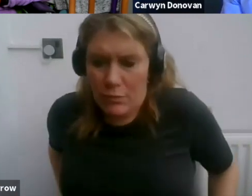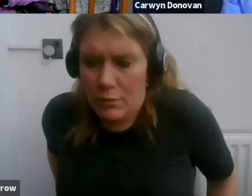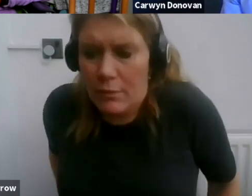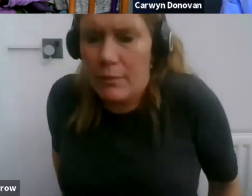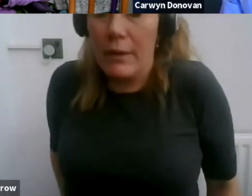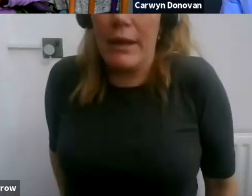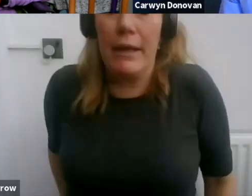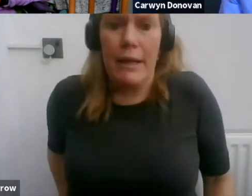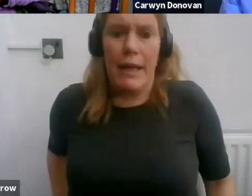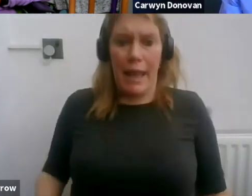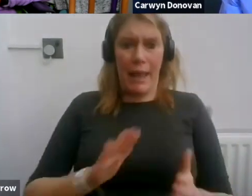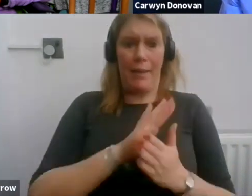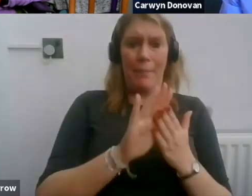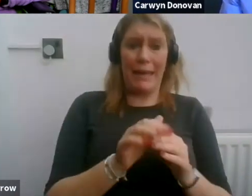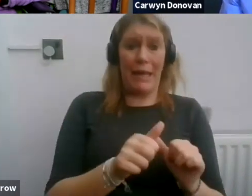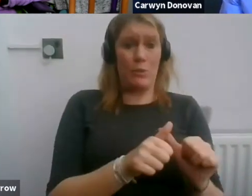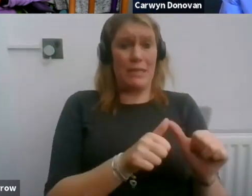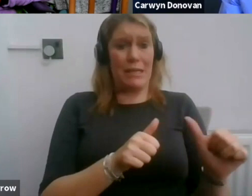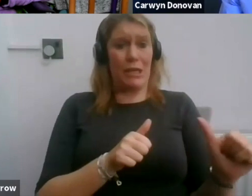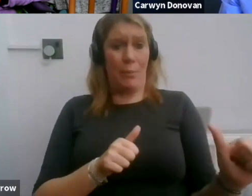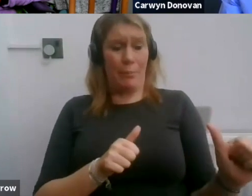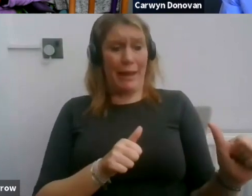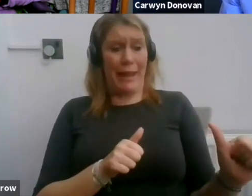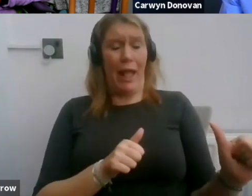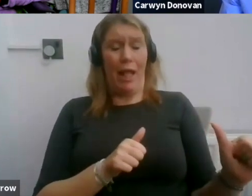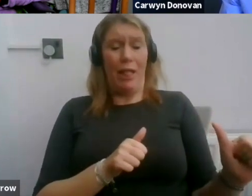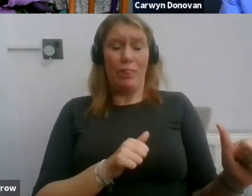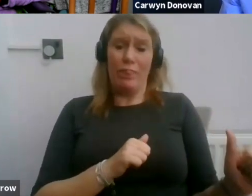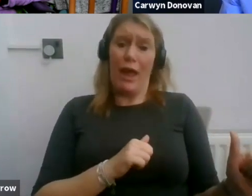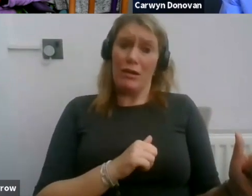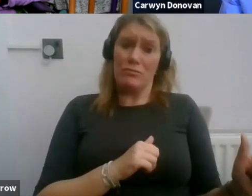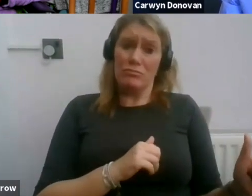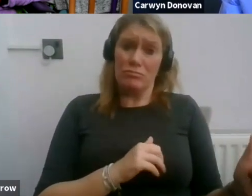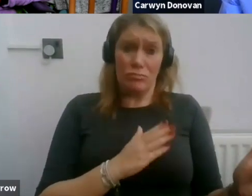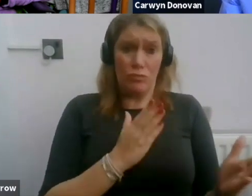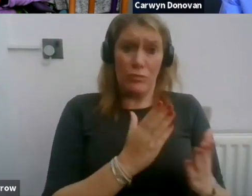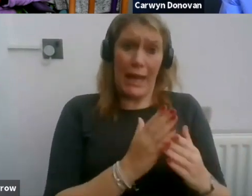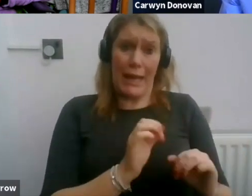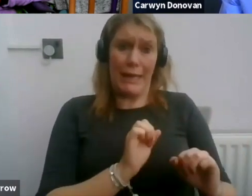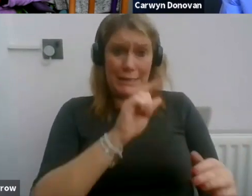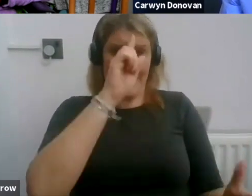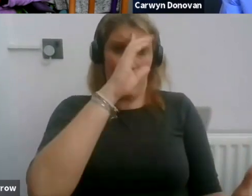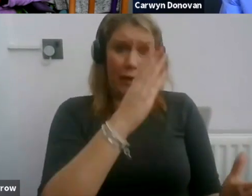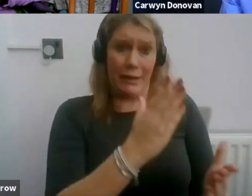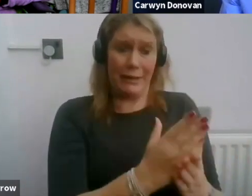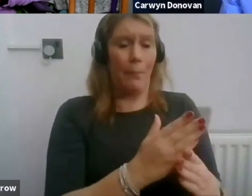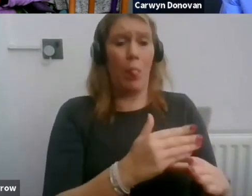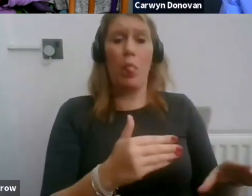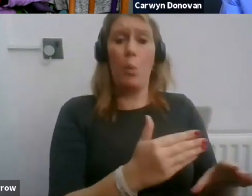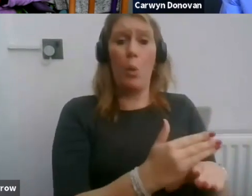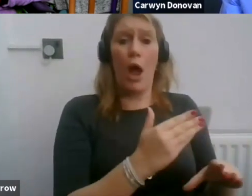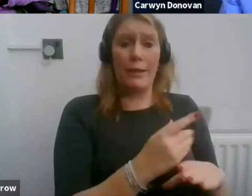appropriate to act in this way. So, that was heartening for me, as it was for